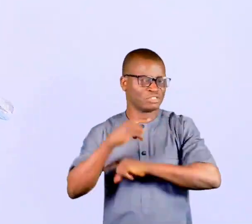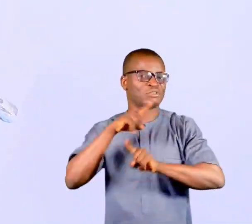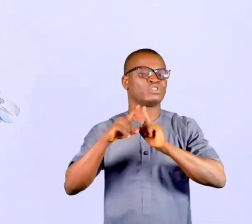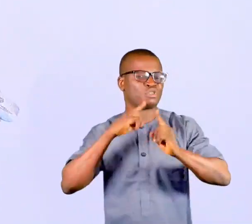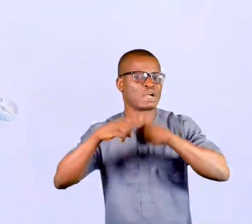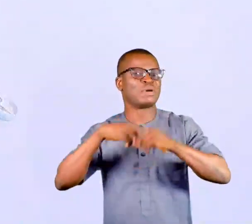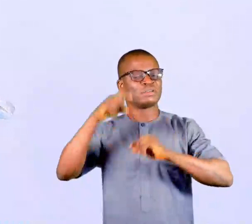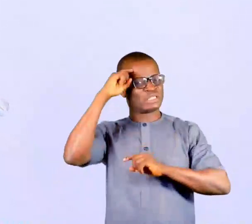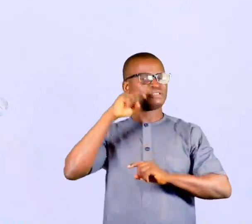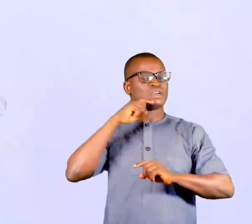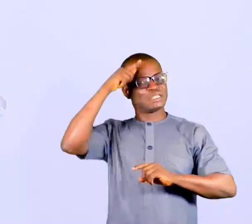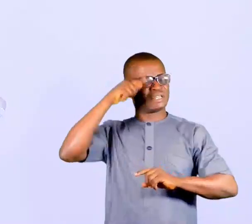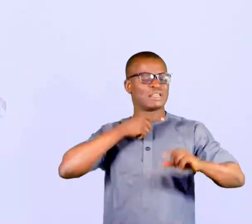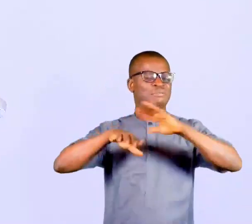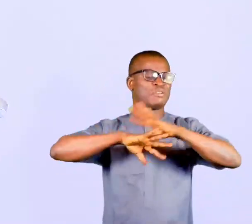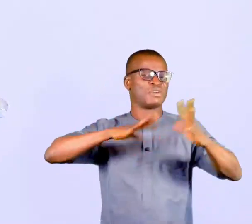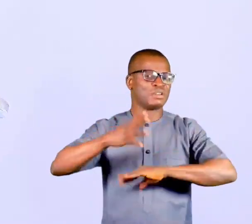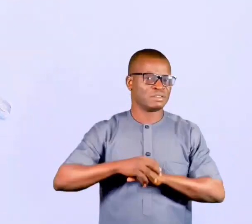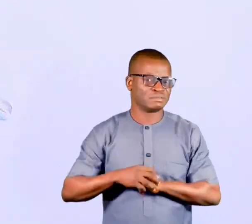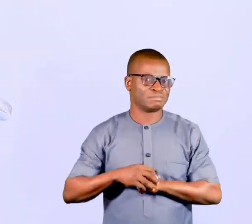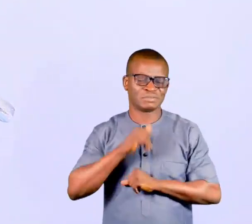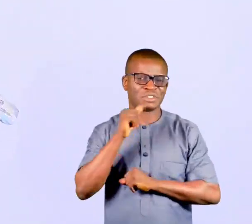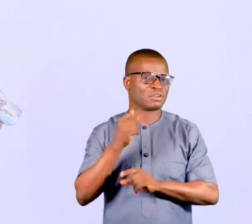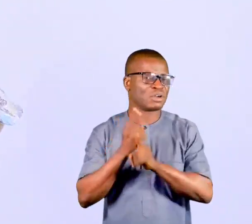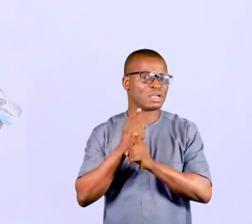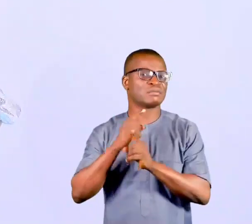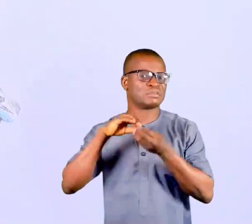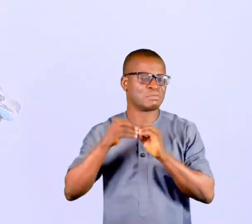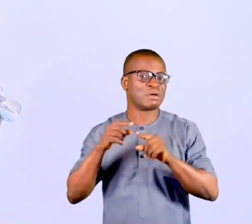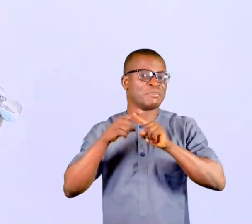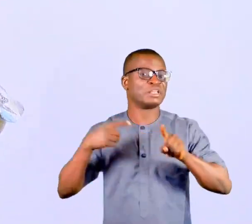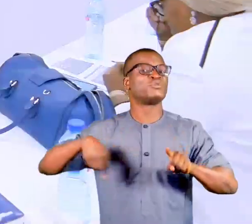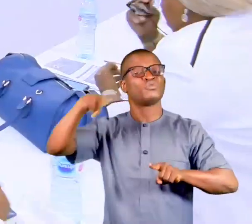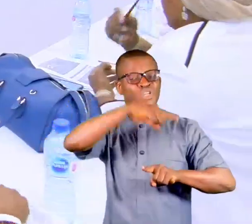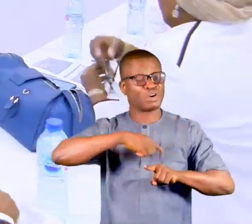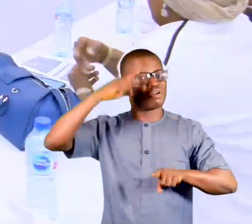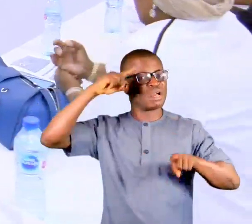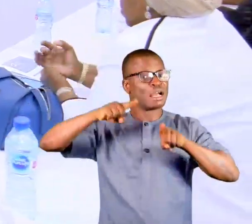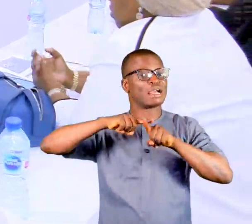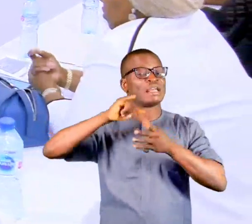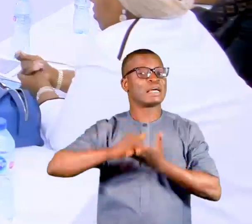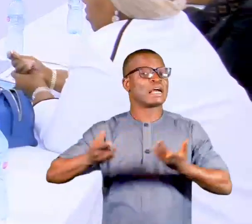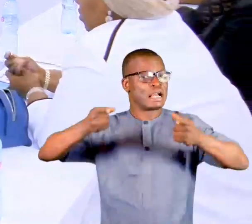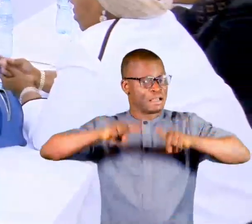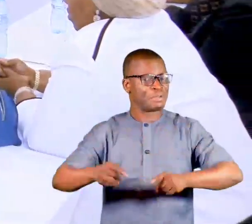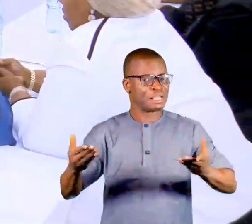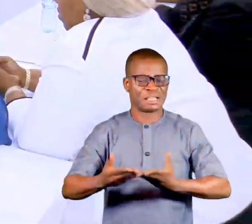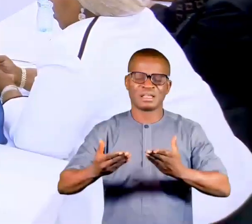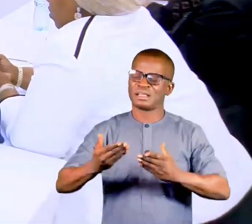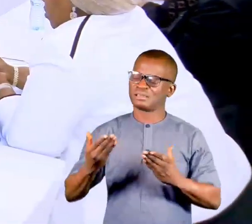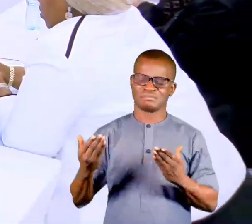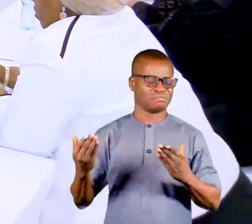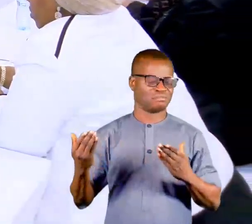there's no need reeling out statistics. But we can all agree that the current state of affairs is extremely,